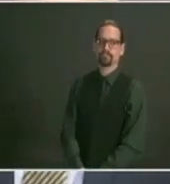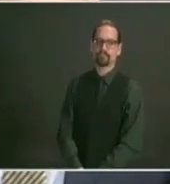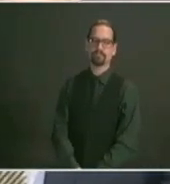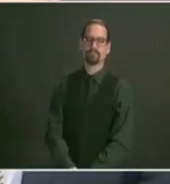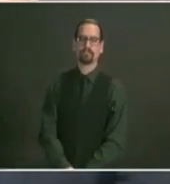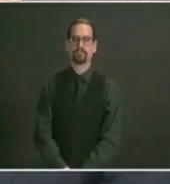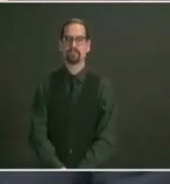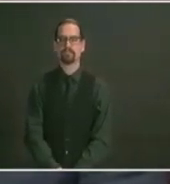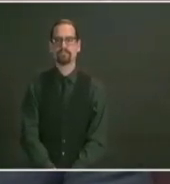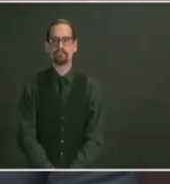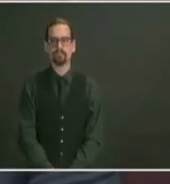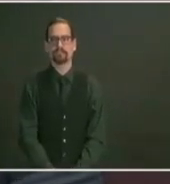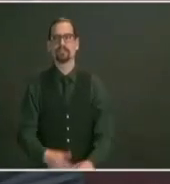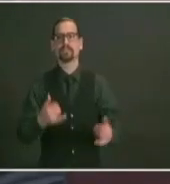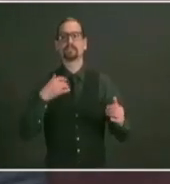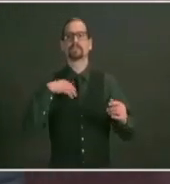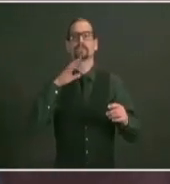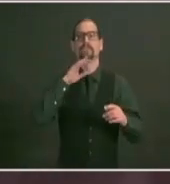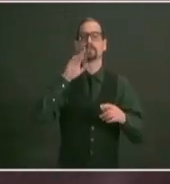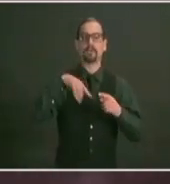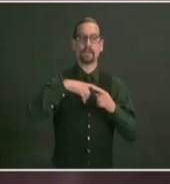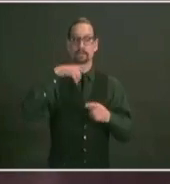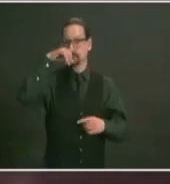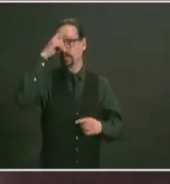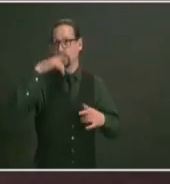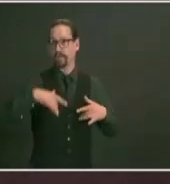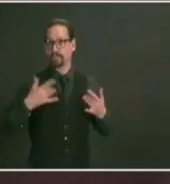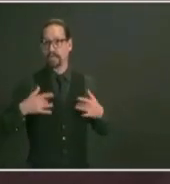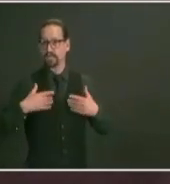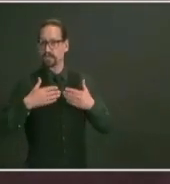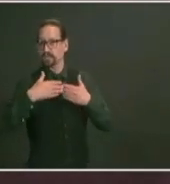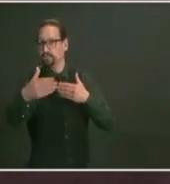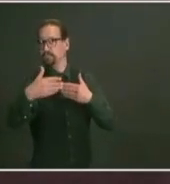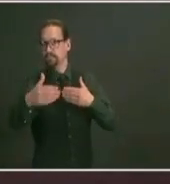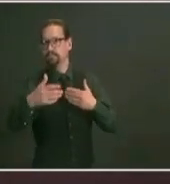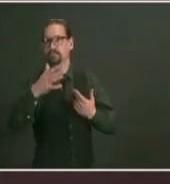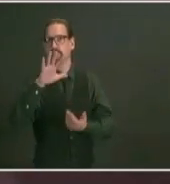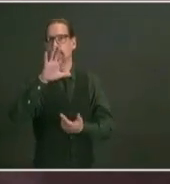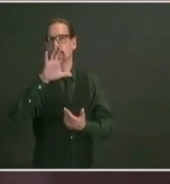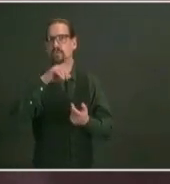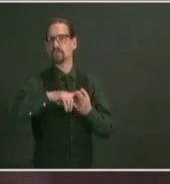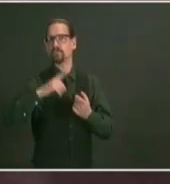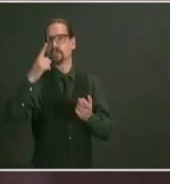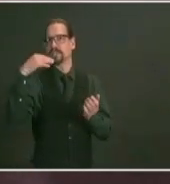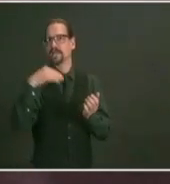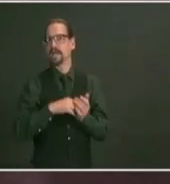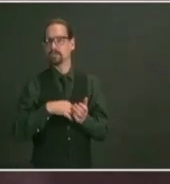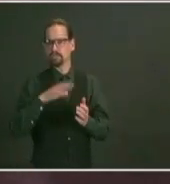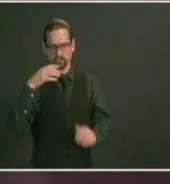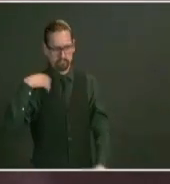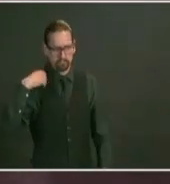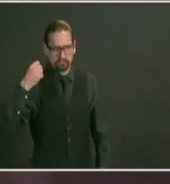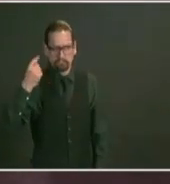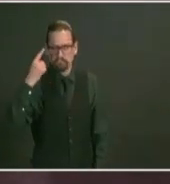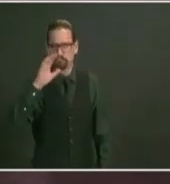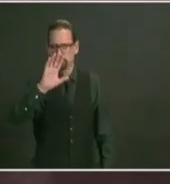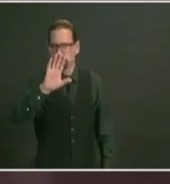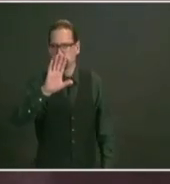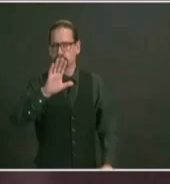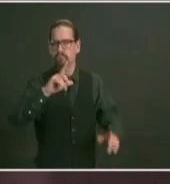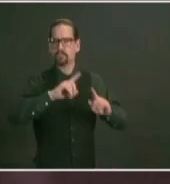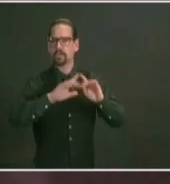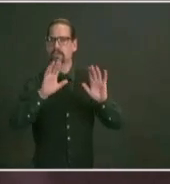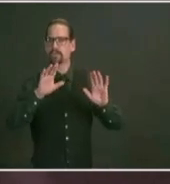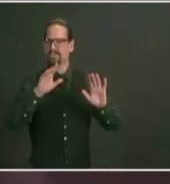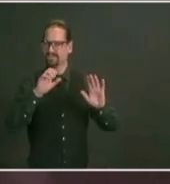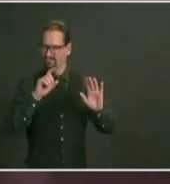it's a thousand people or five thousand person events outdoors there's some talk that they may require a vaccine certificate